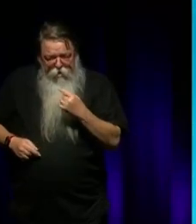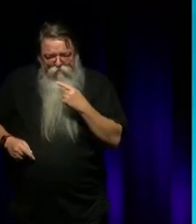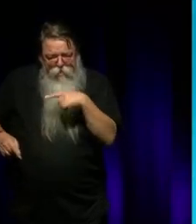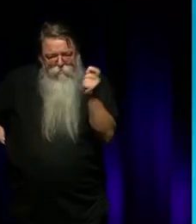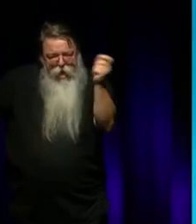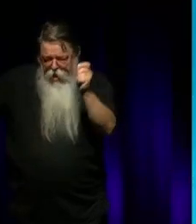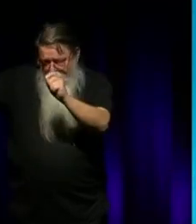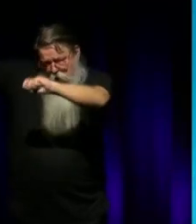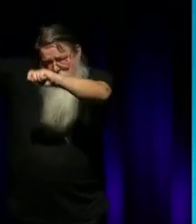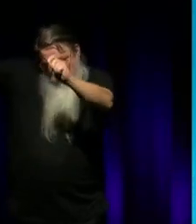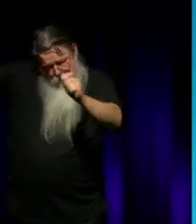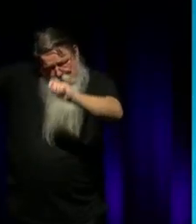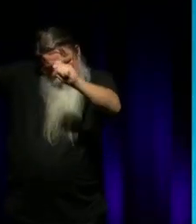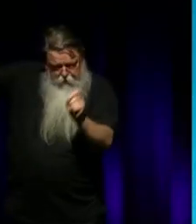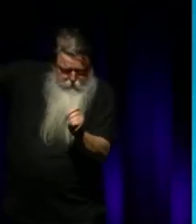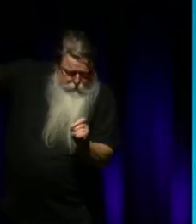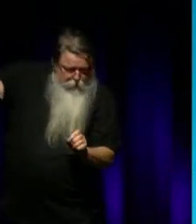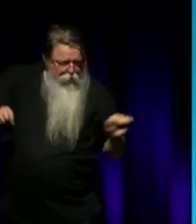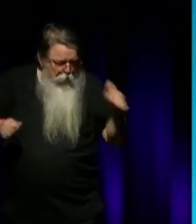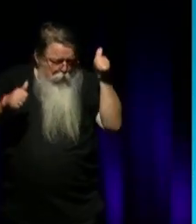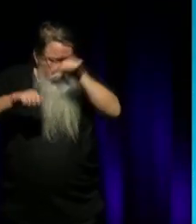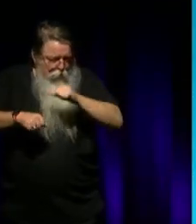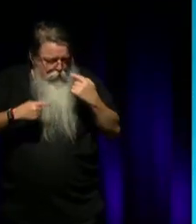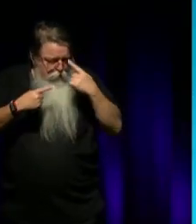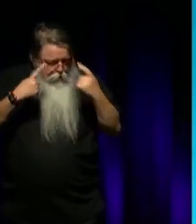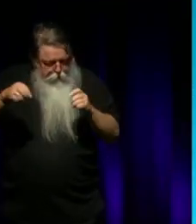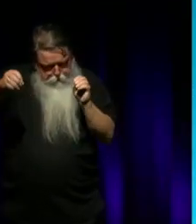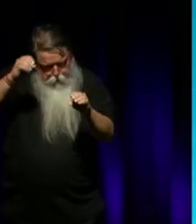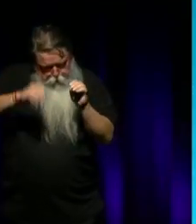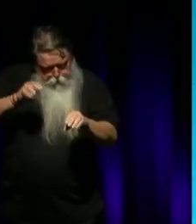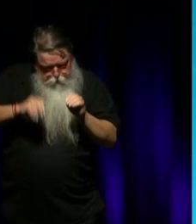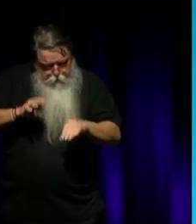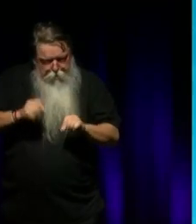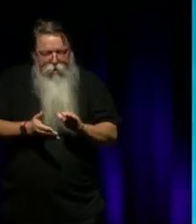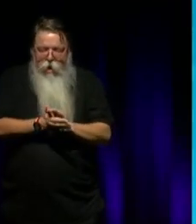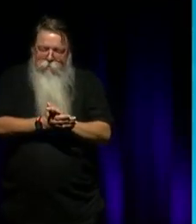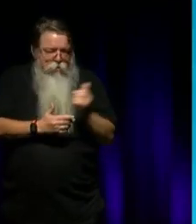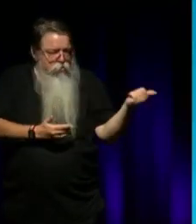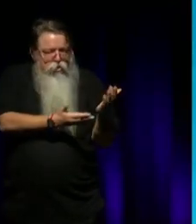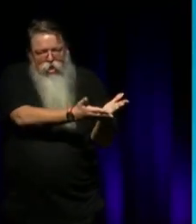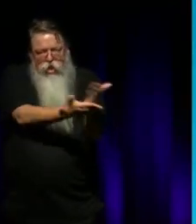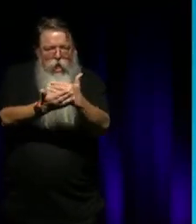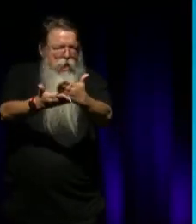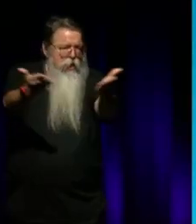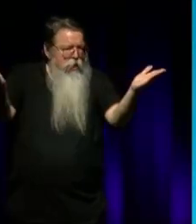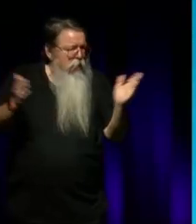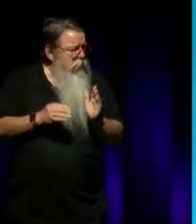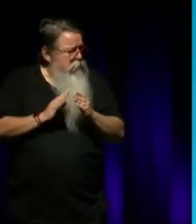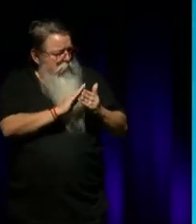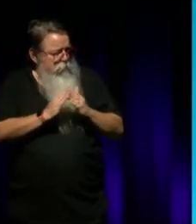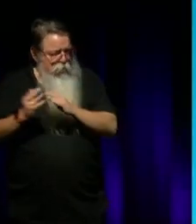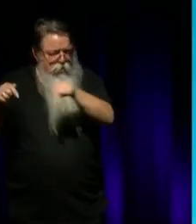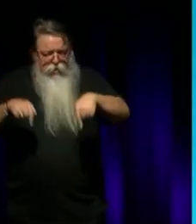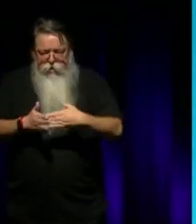my notes because I've taken down your wisdom. And I'm so, so happy to be here for you to have shared your wisdom with the community here